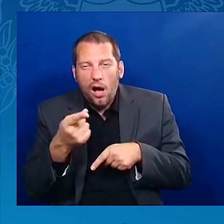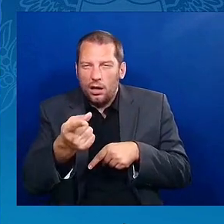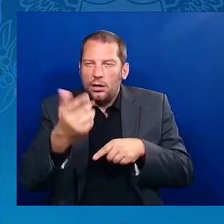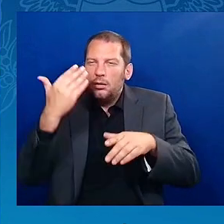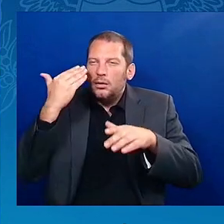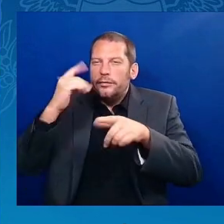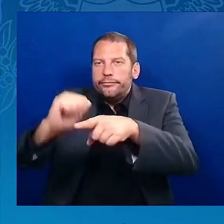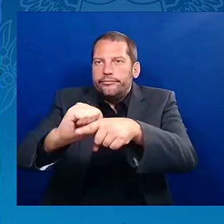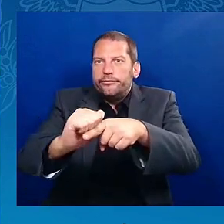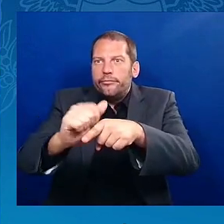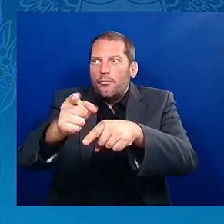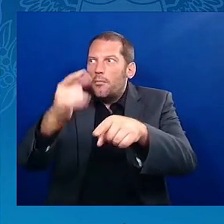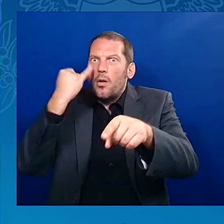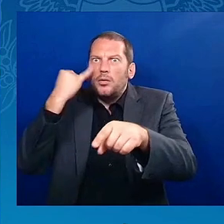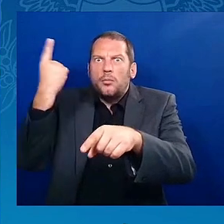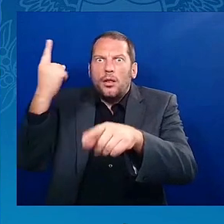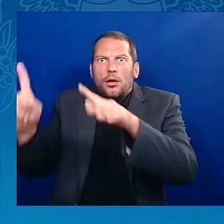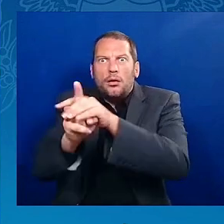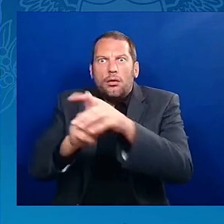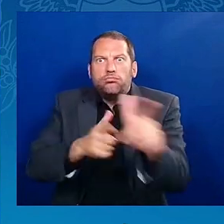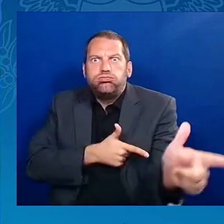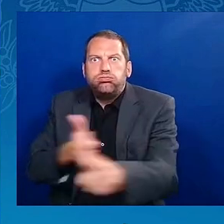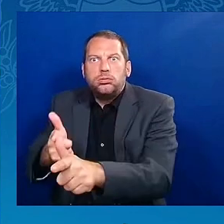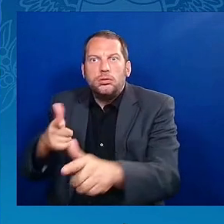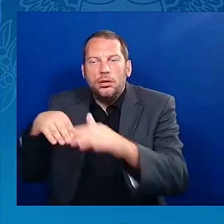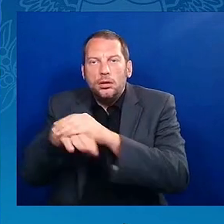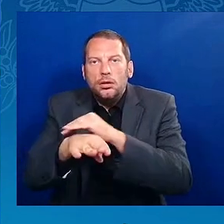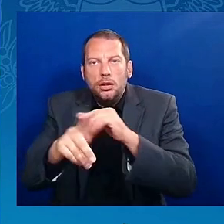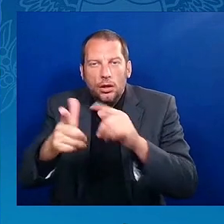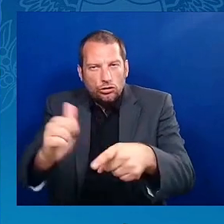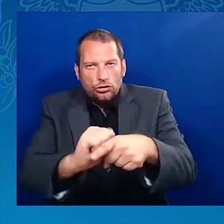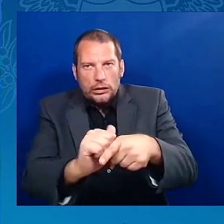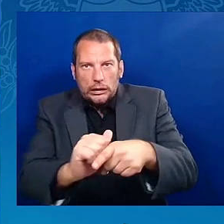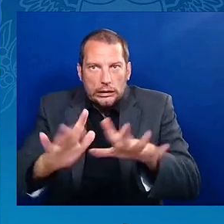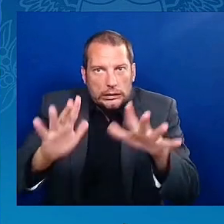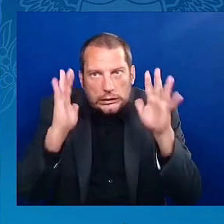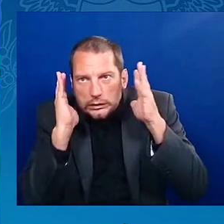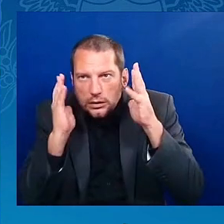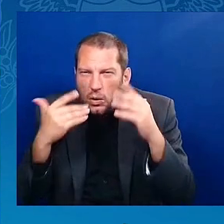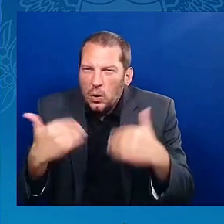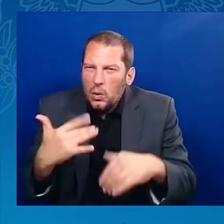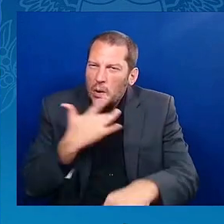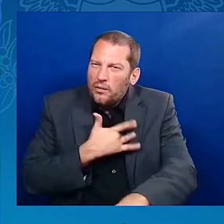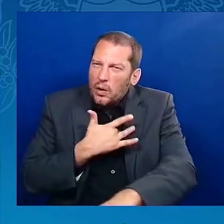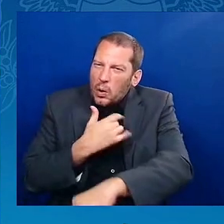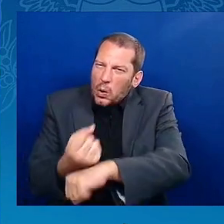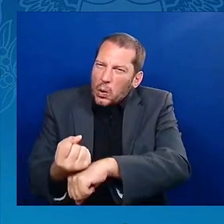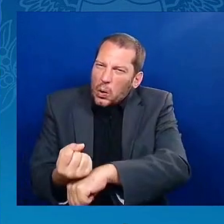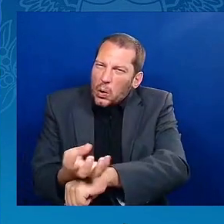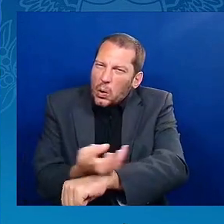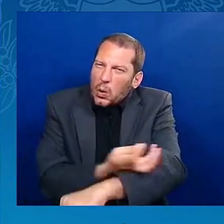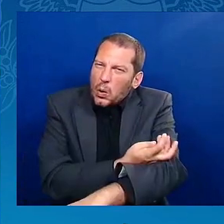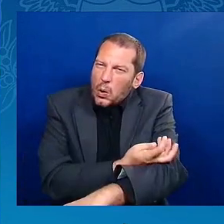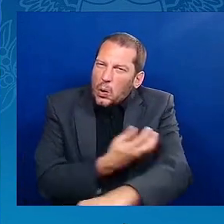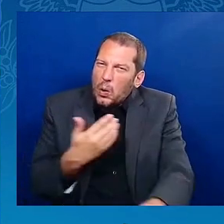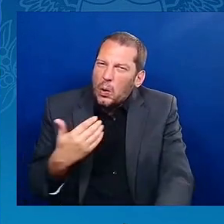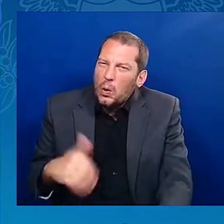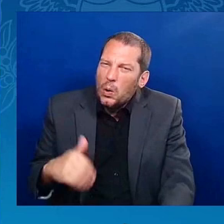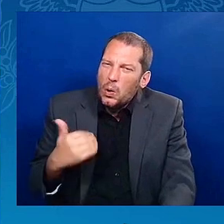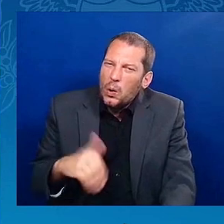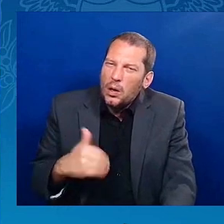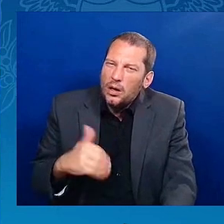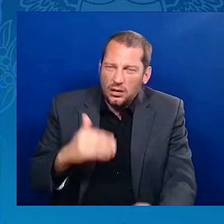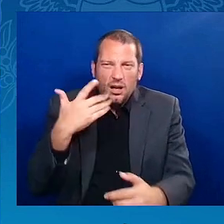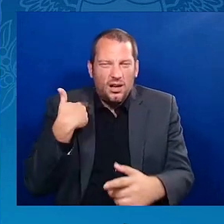like going to fifth period. I said, why, baby? Why don't you want to go to fifth period? Because in that classroom, there's no closet to hide in.